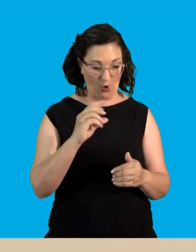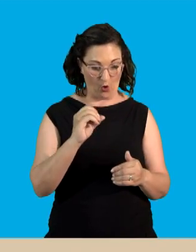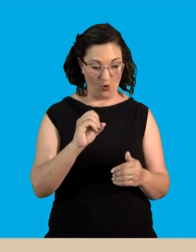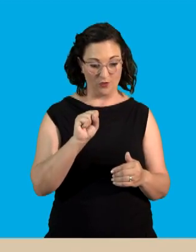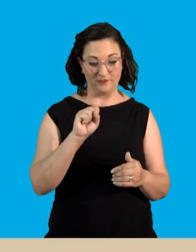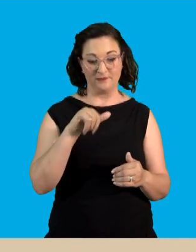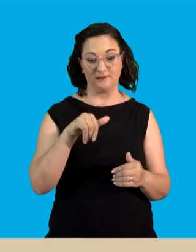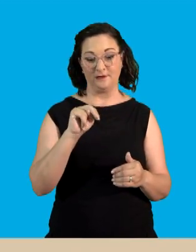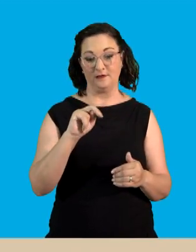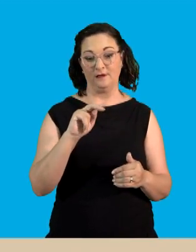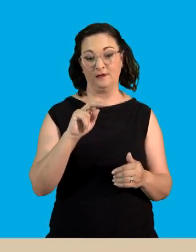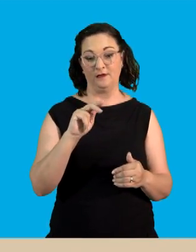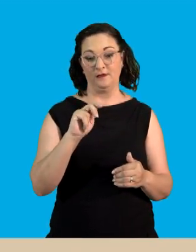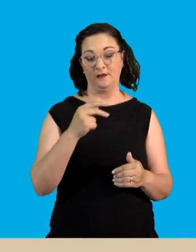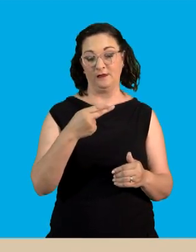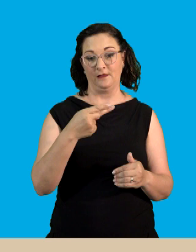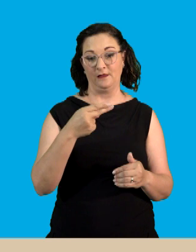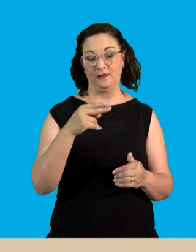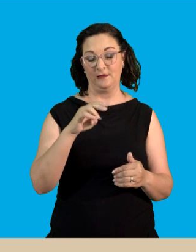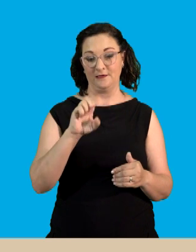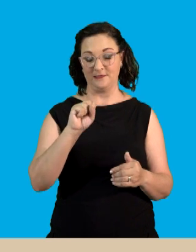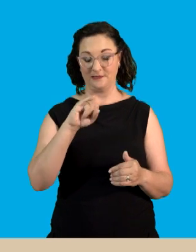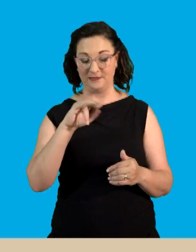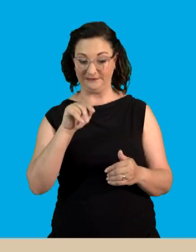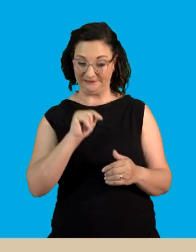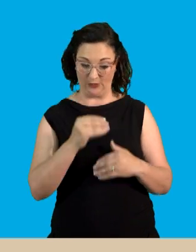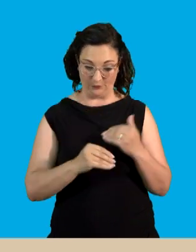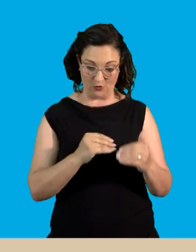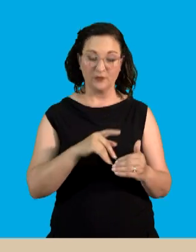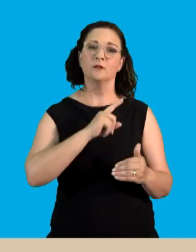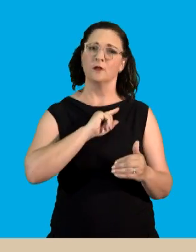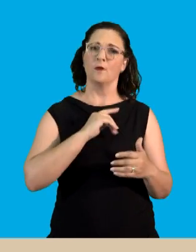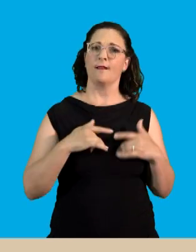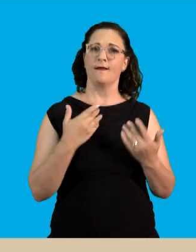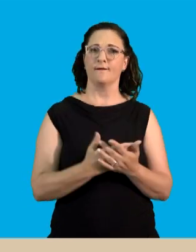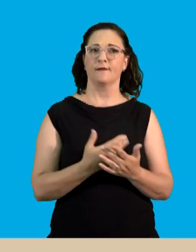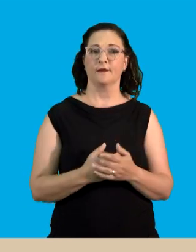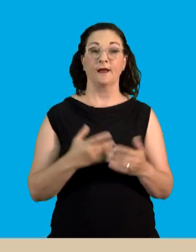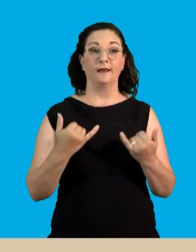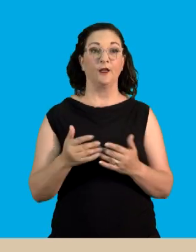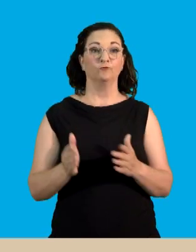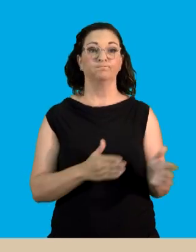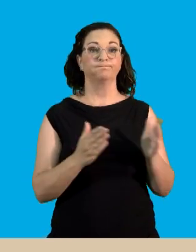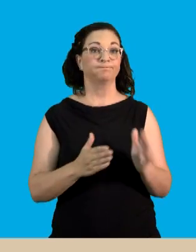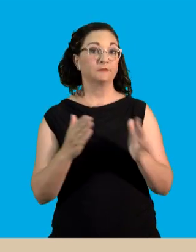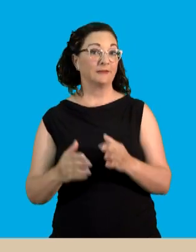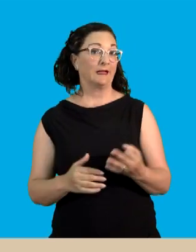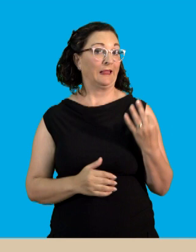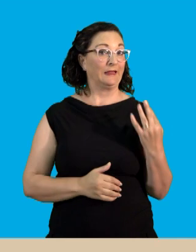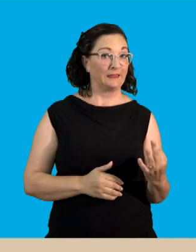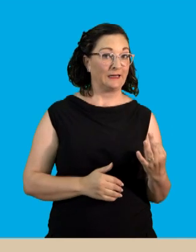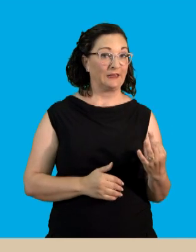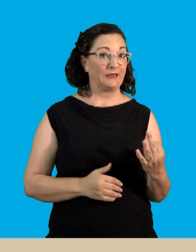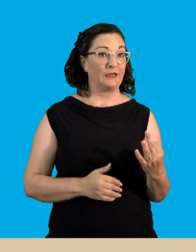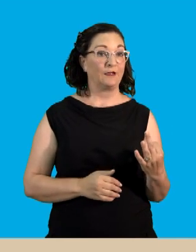Now let us go to question four. Question four says to us, state three states of matter during the